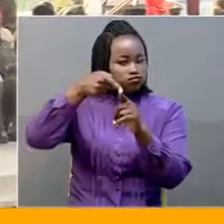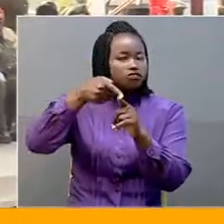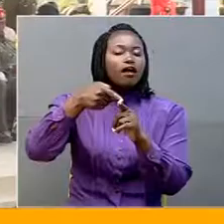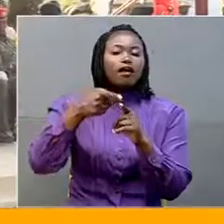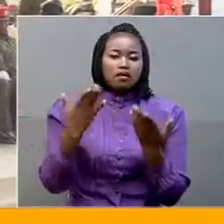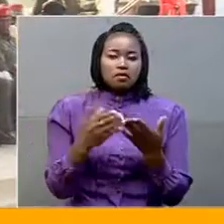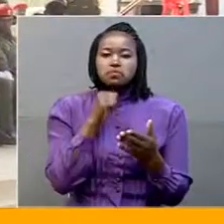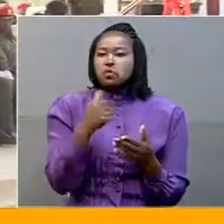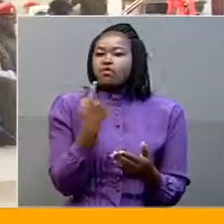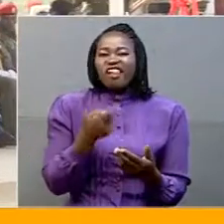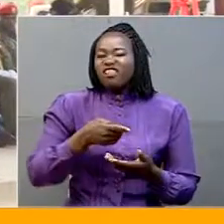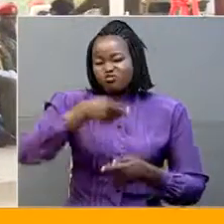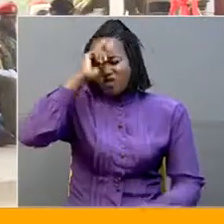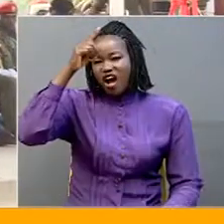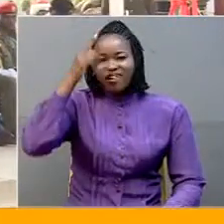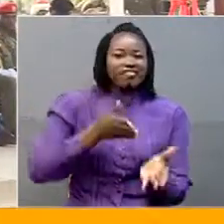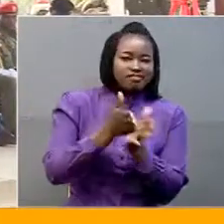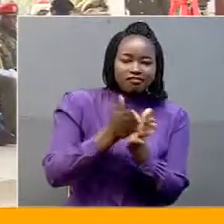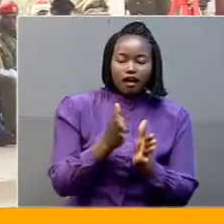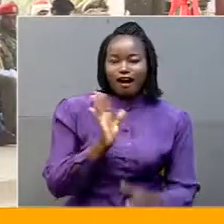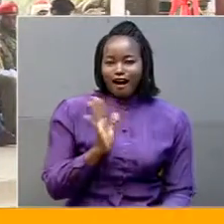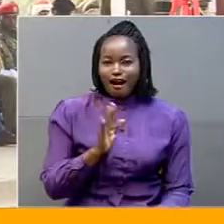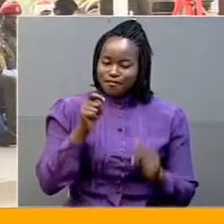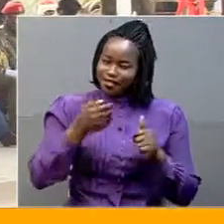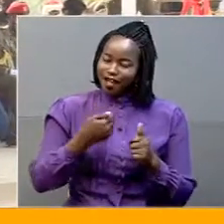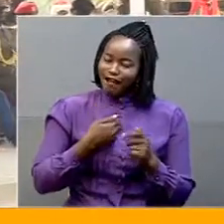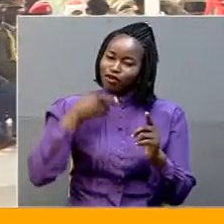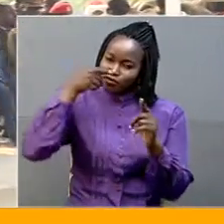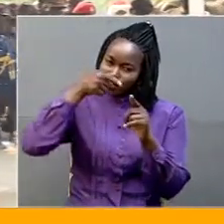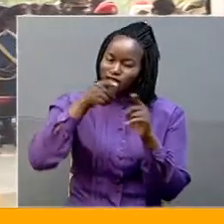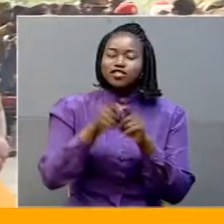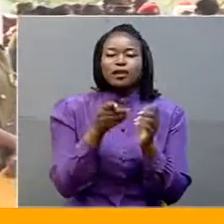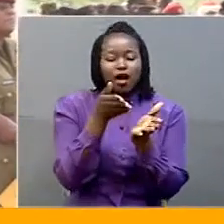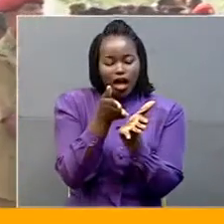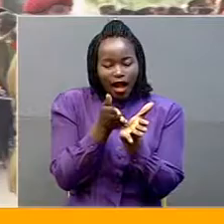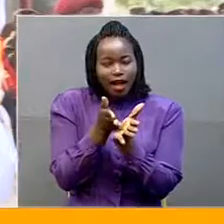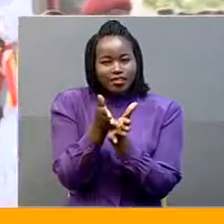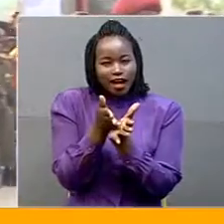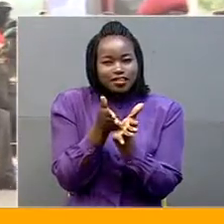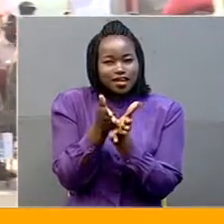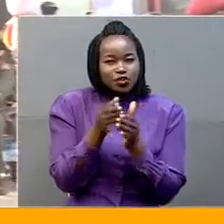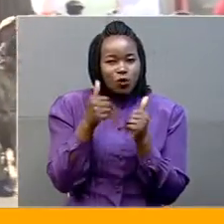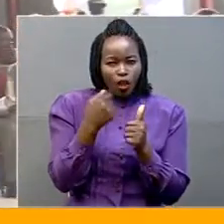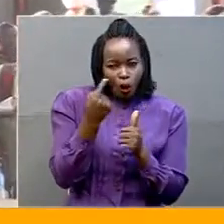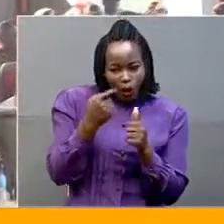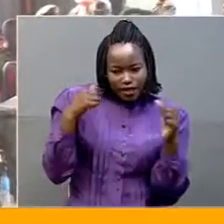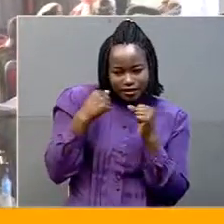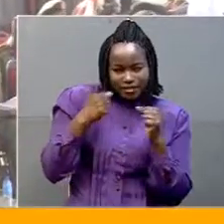Don't just cut any part you want to cut. No, no, no. You only go and cut in the part which is sick.